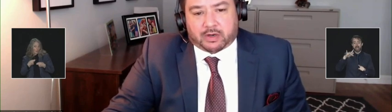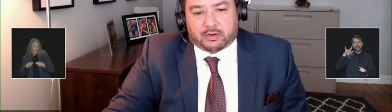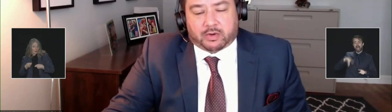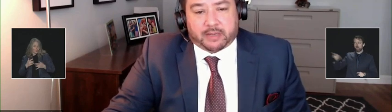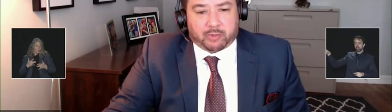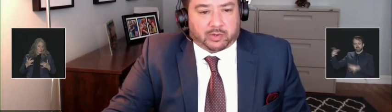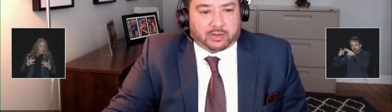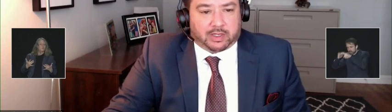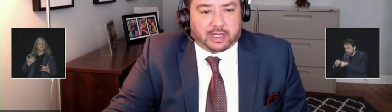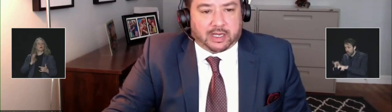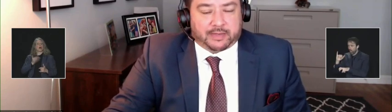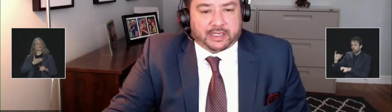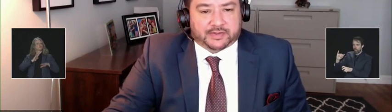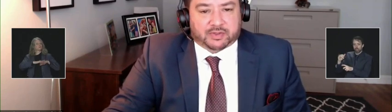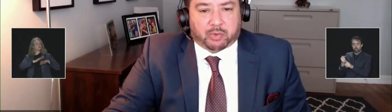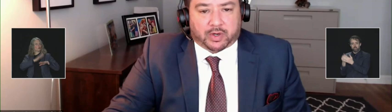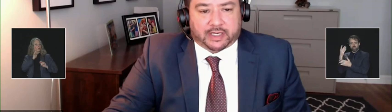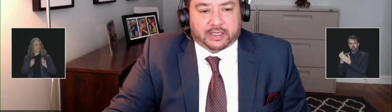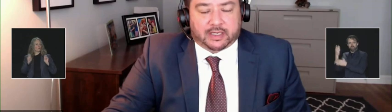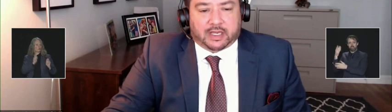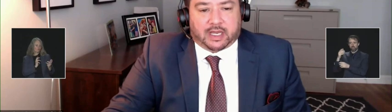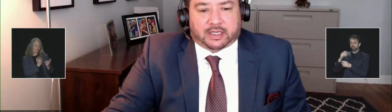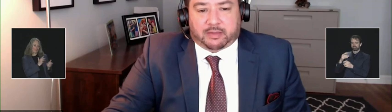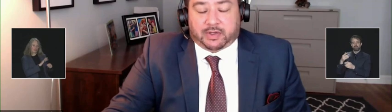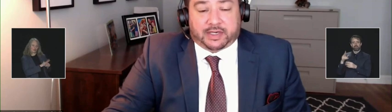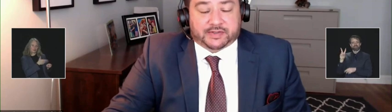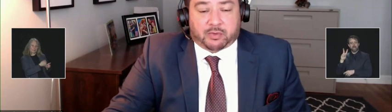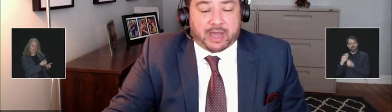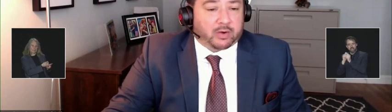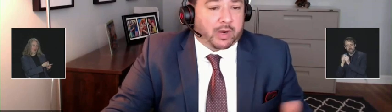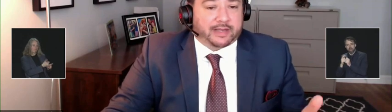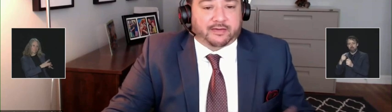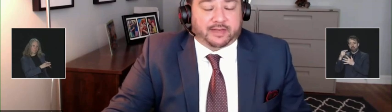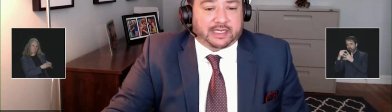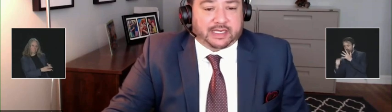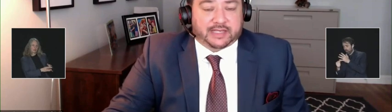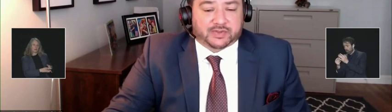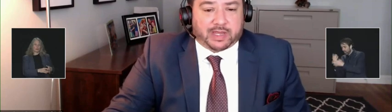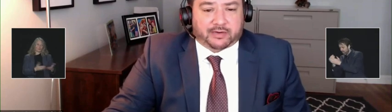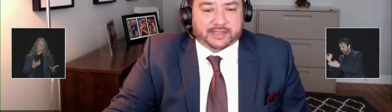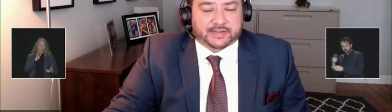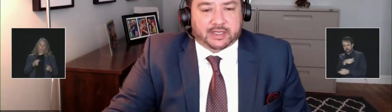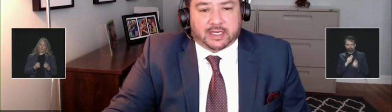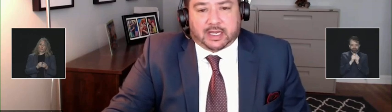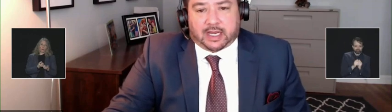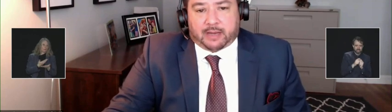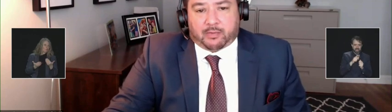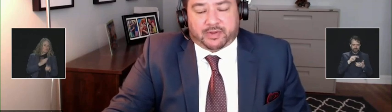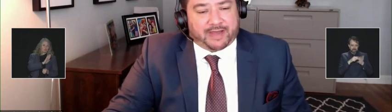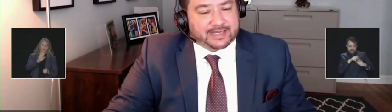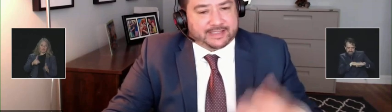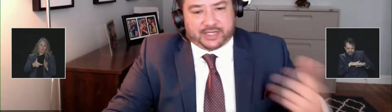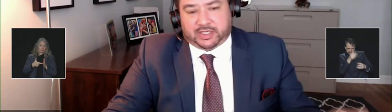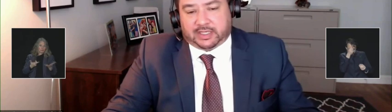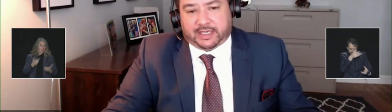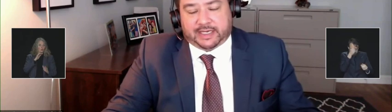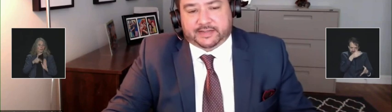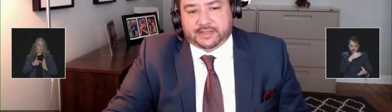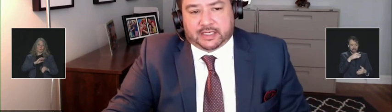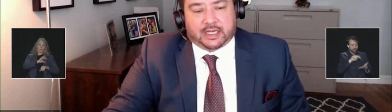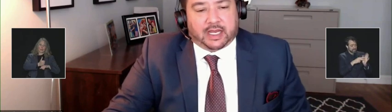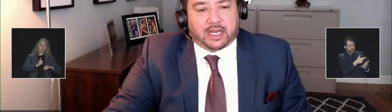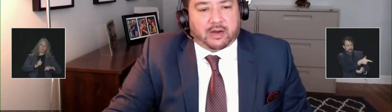nimble in supporting communities, no matter what the need is, whether it's with vaccination clinics,